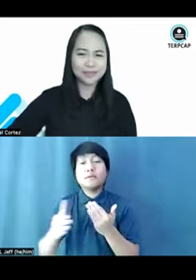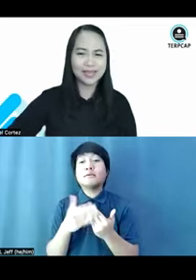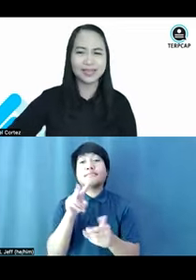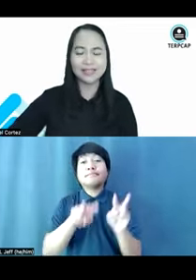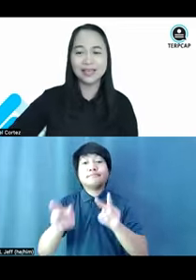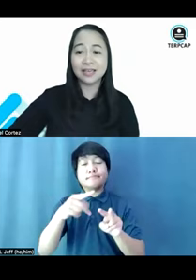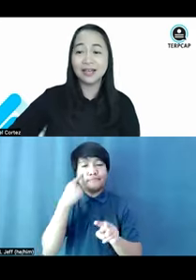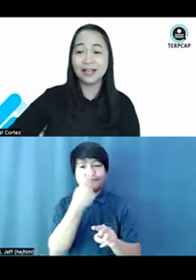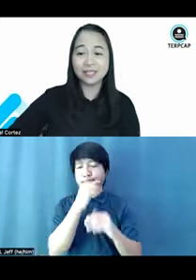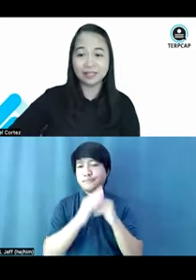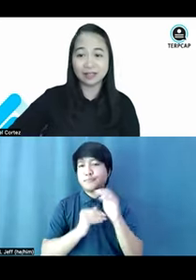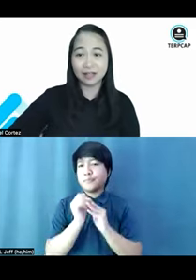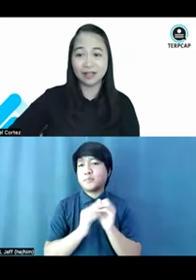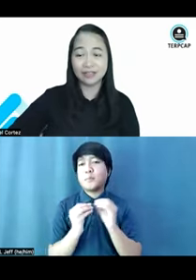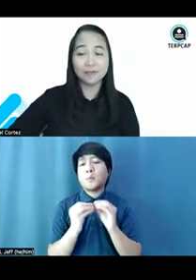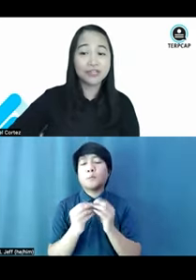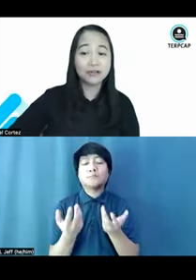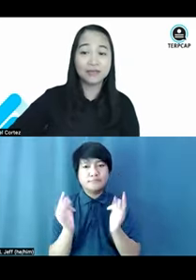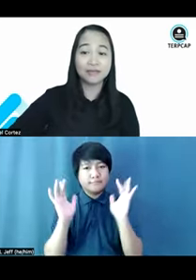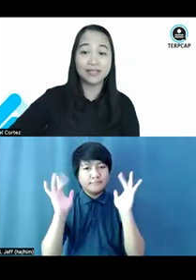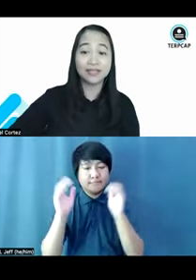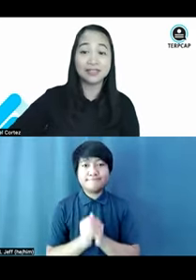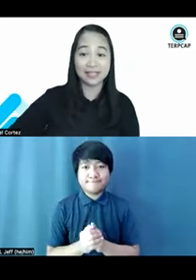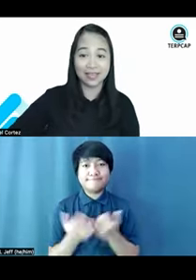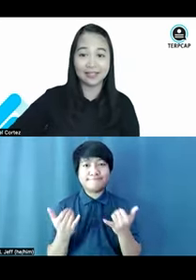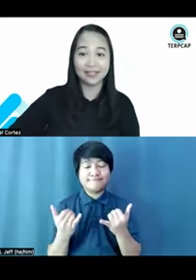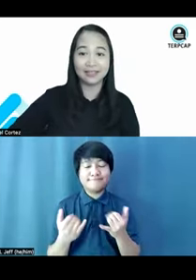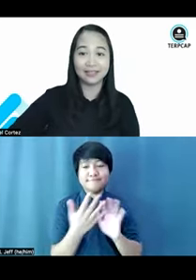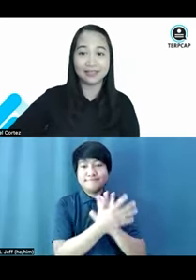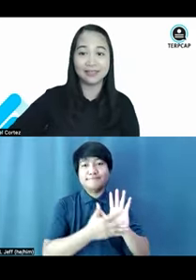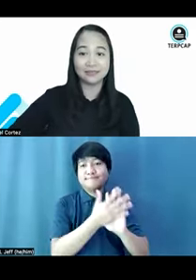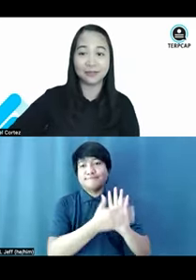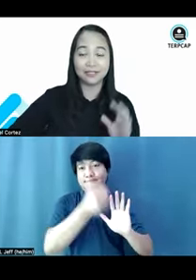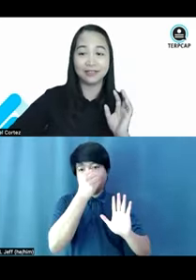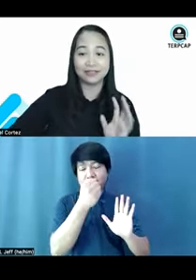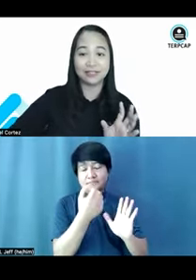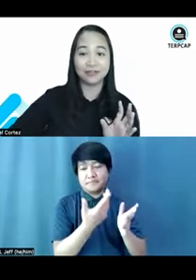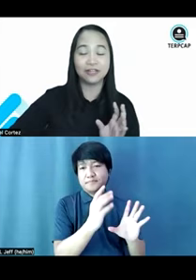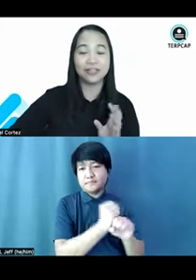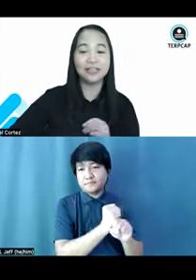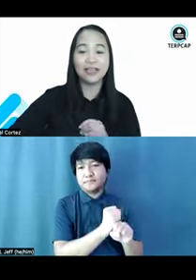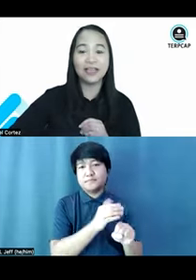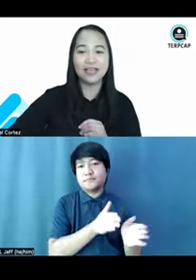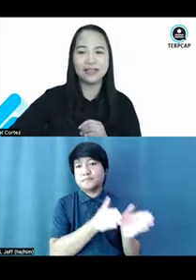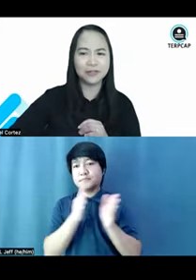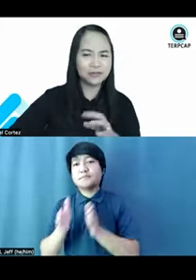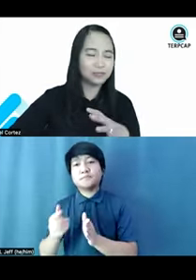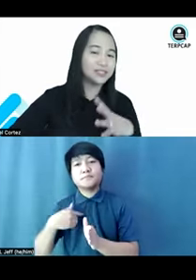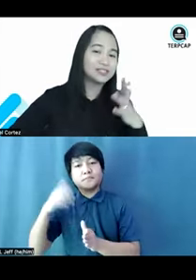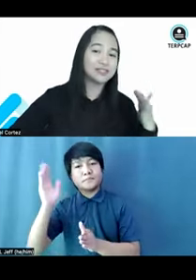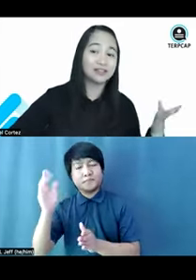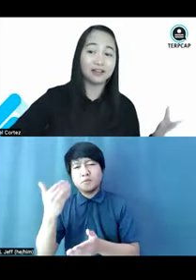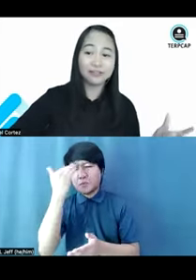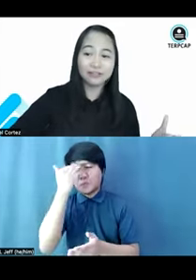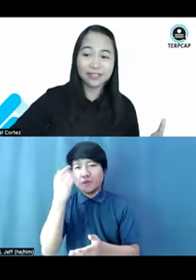I guess I'll be, I'll stop sharing my slide in this particular section. And I know that